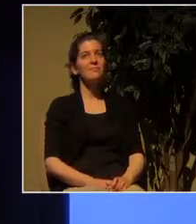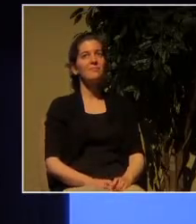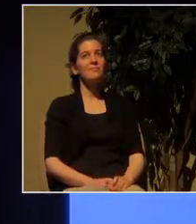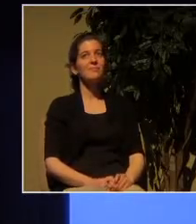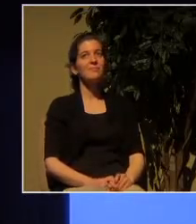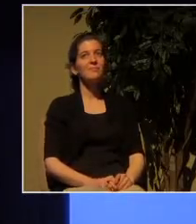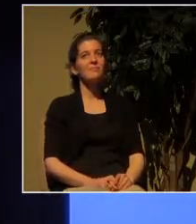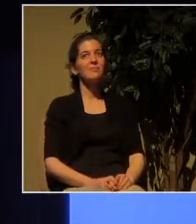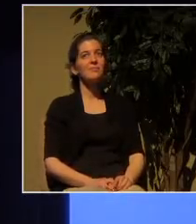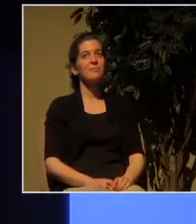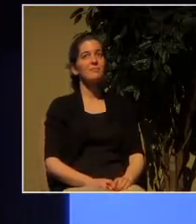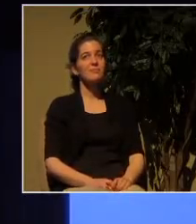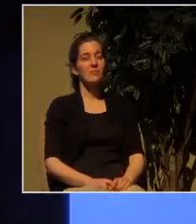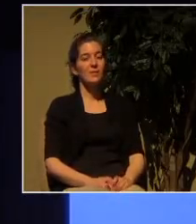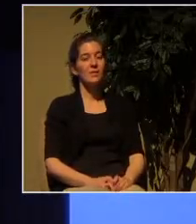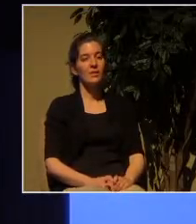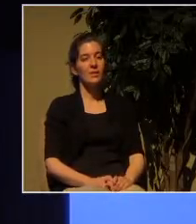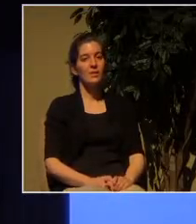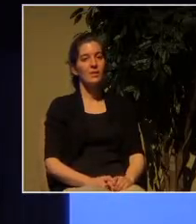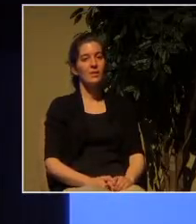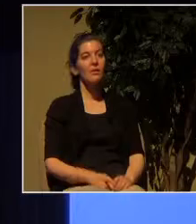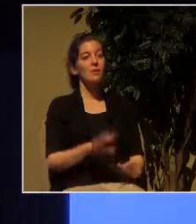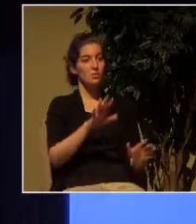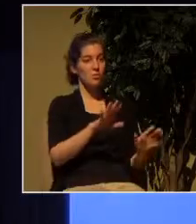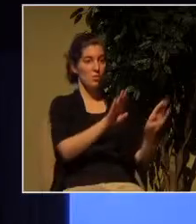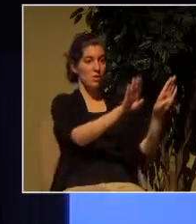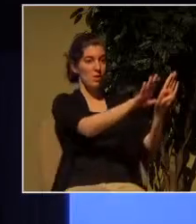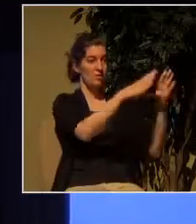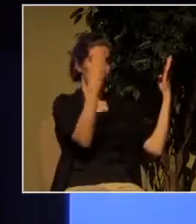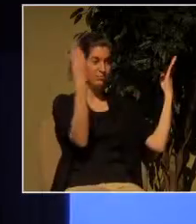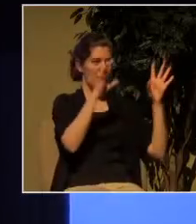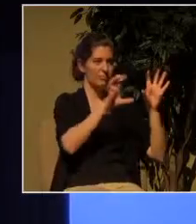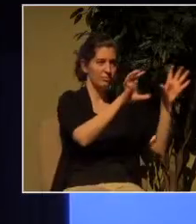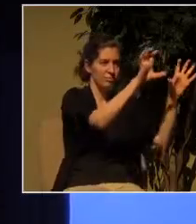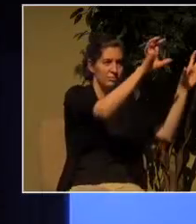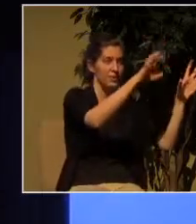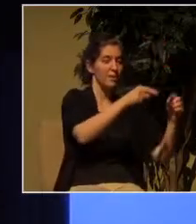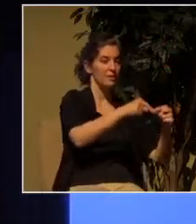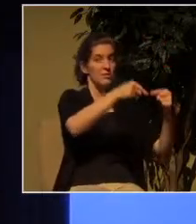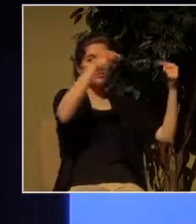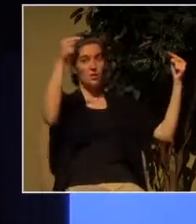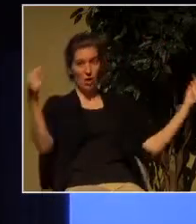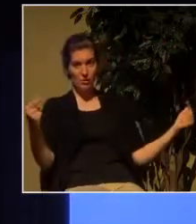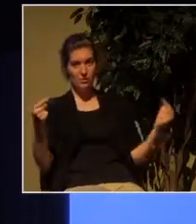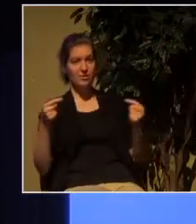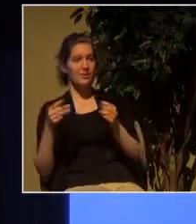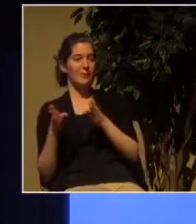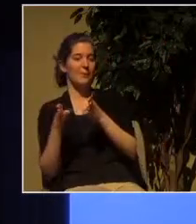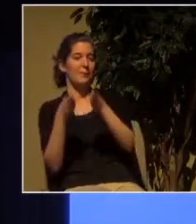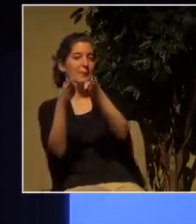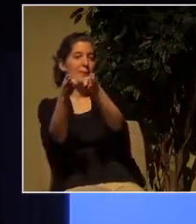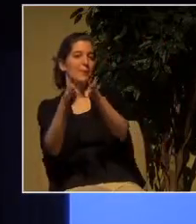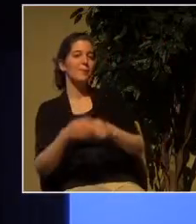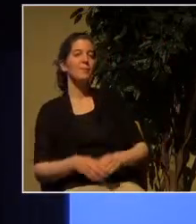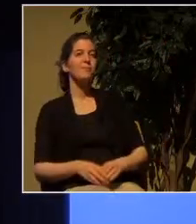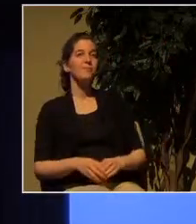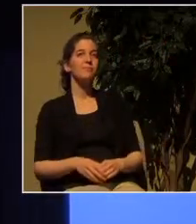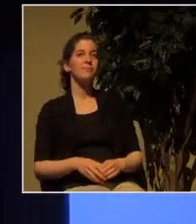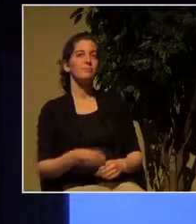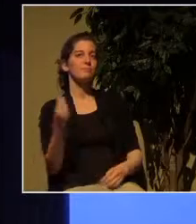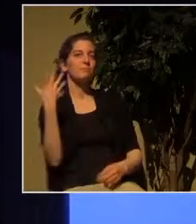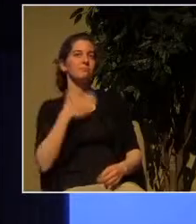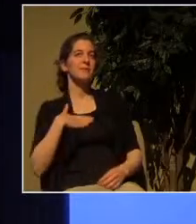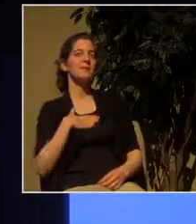contradistinction to that is of course the narrow road if we can have that slide back up please the narrow road